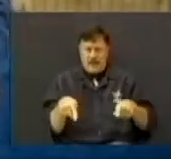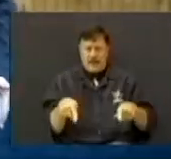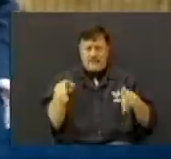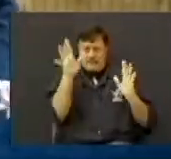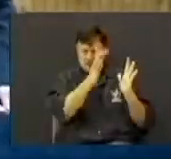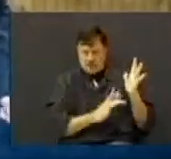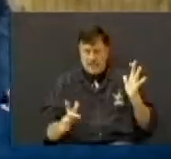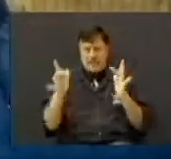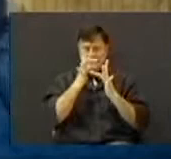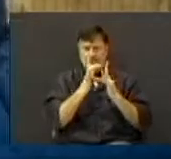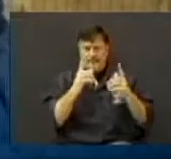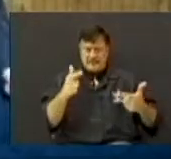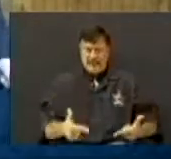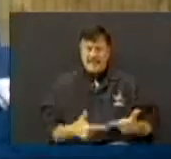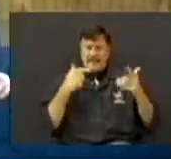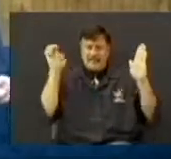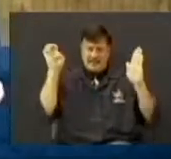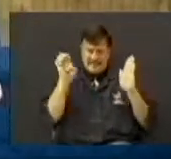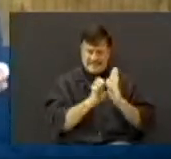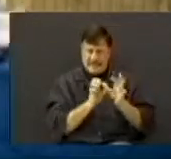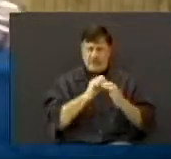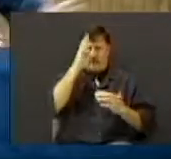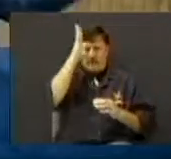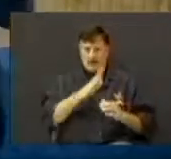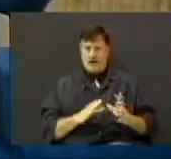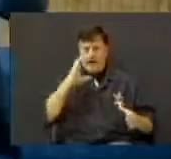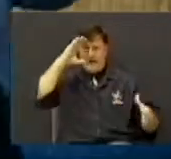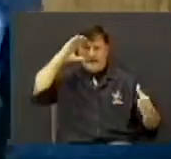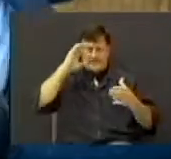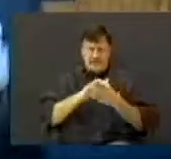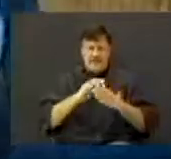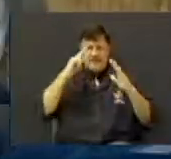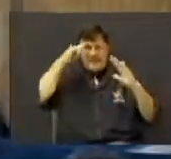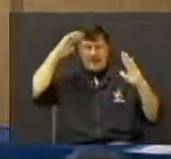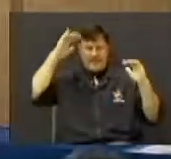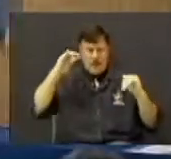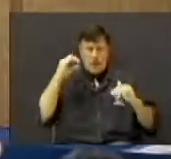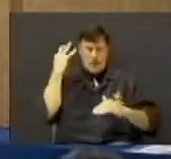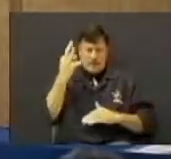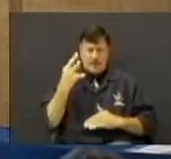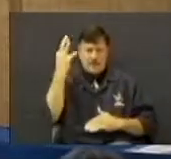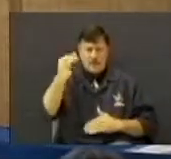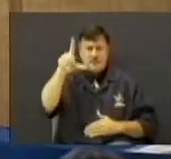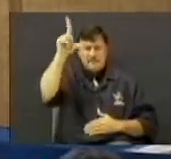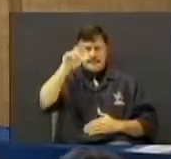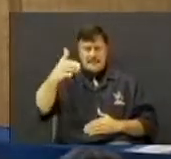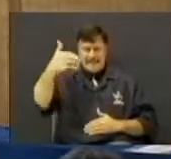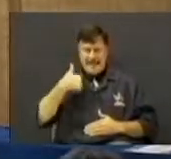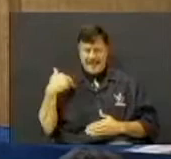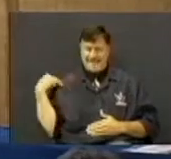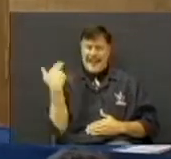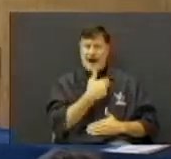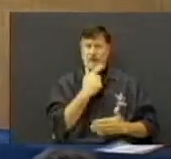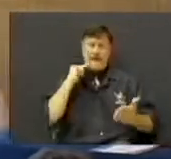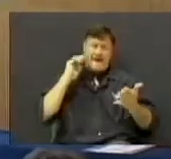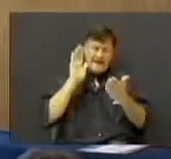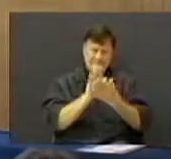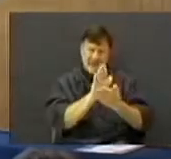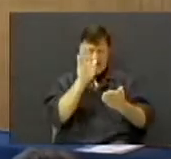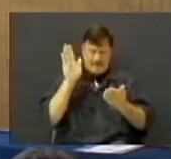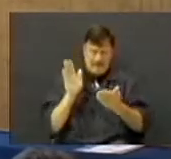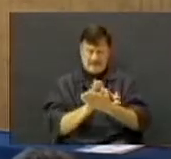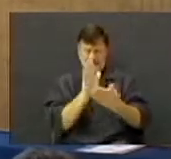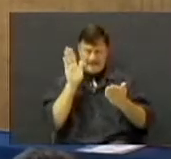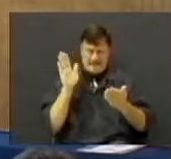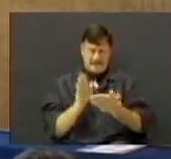for God, that believe there's a hope ahead. That's the people that only get our applause this morning. Amen. Not something